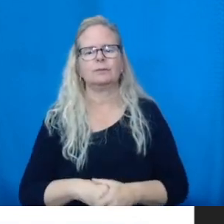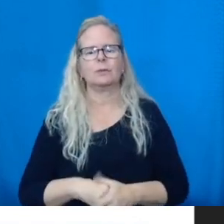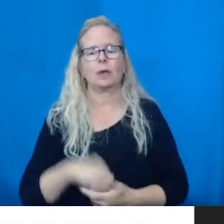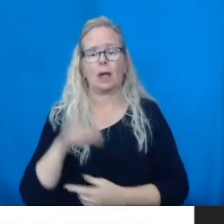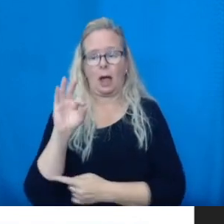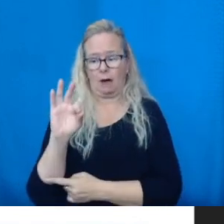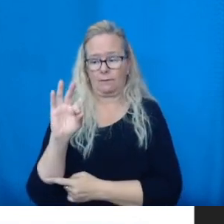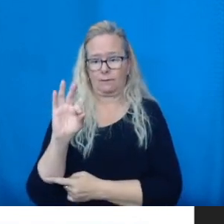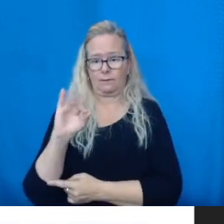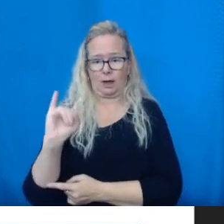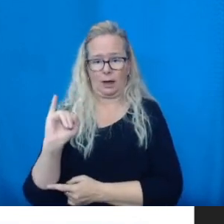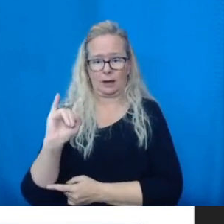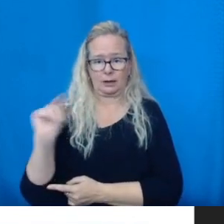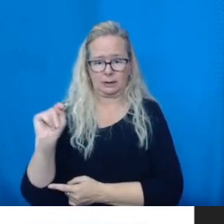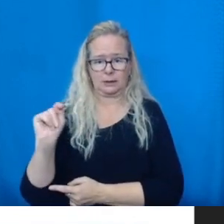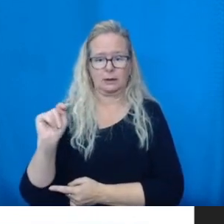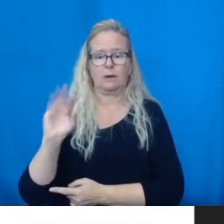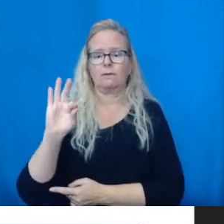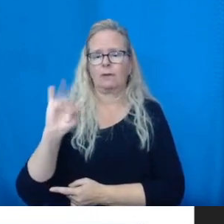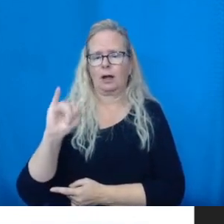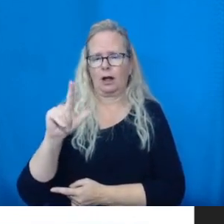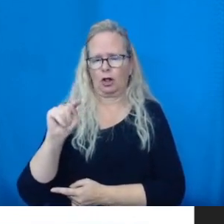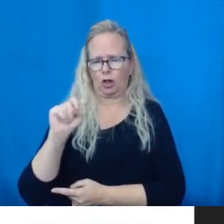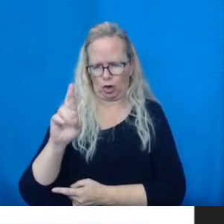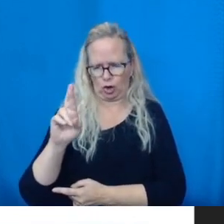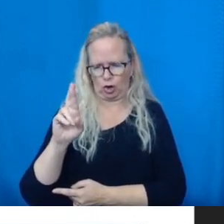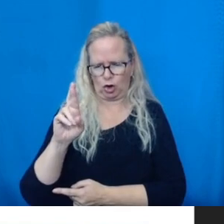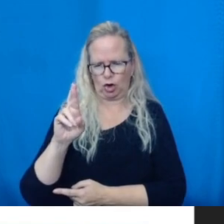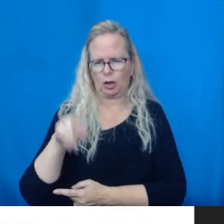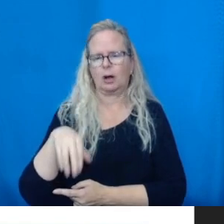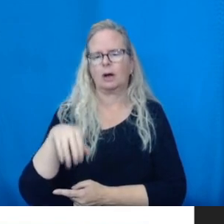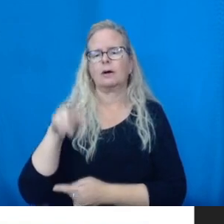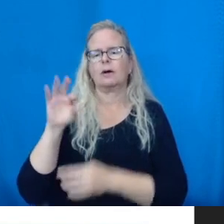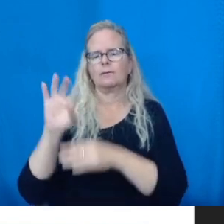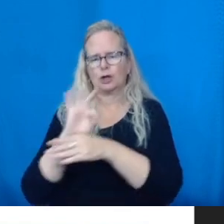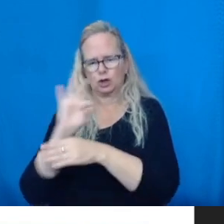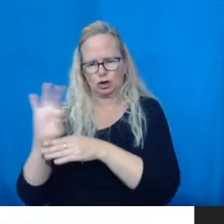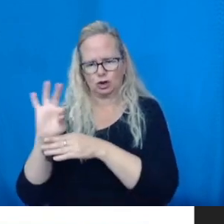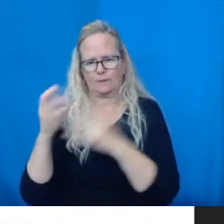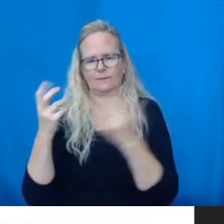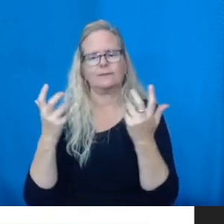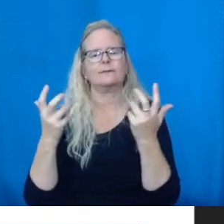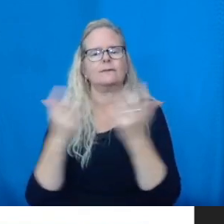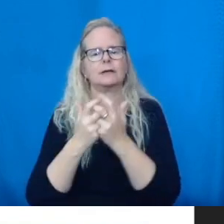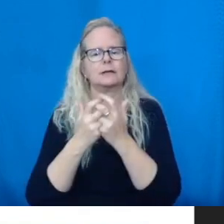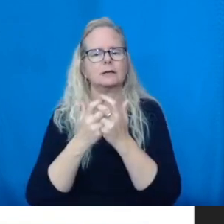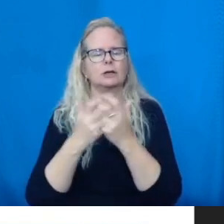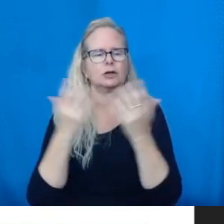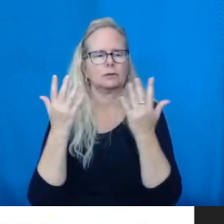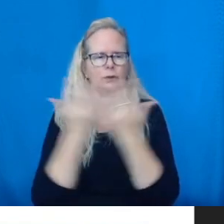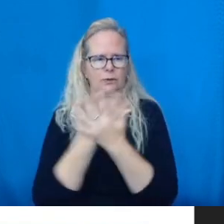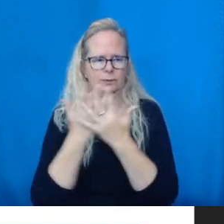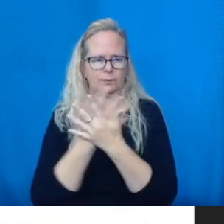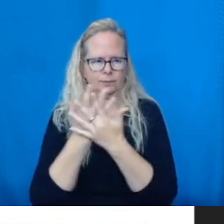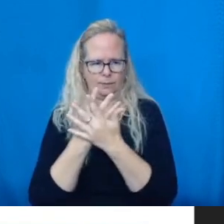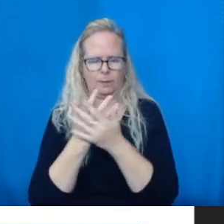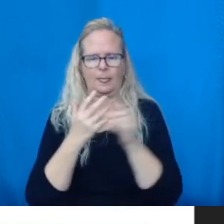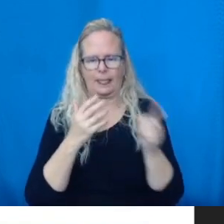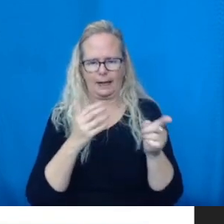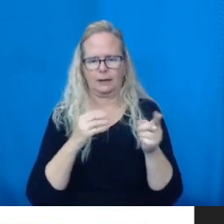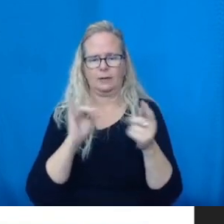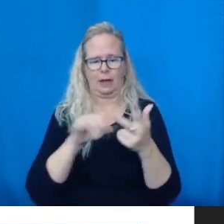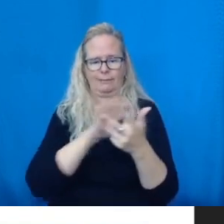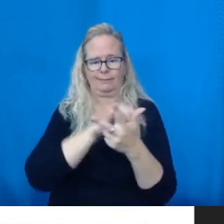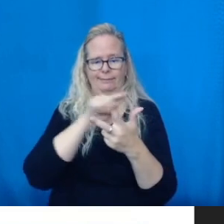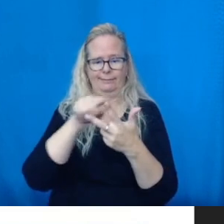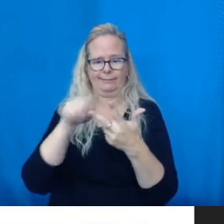diagram that shows that the left is probably not, it's still going to be helpful for aerosols, but the filters towards the right of the screen are going to be